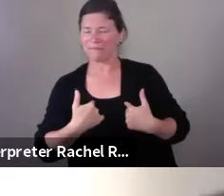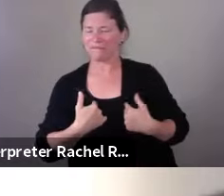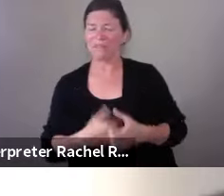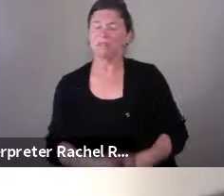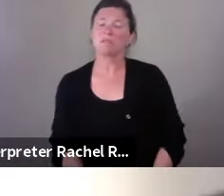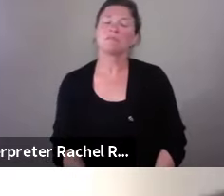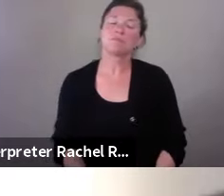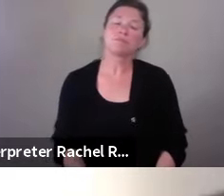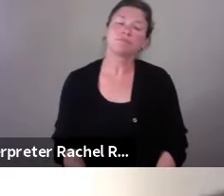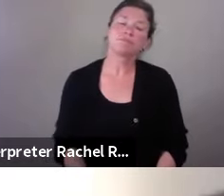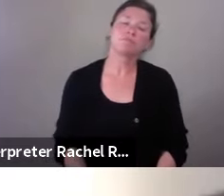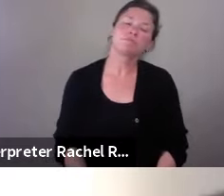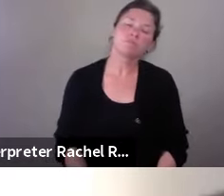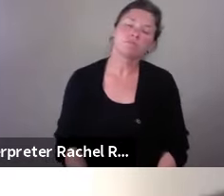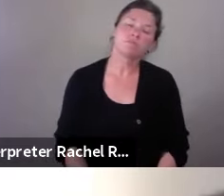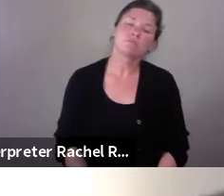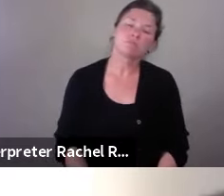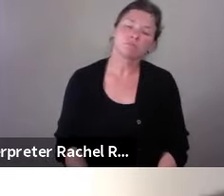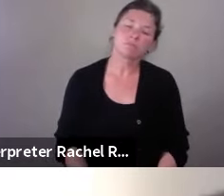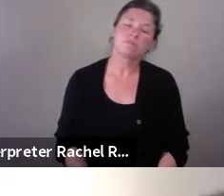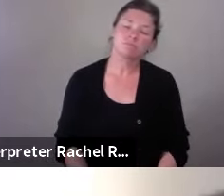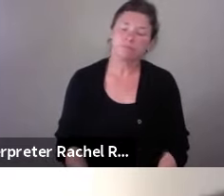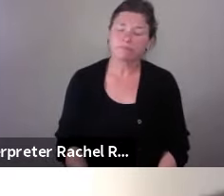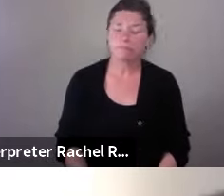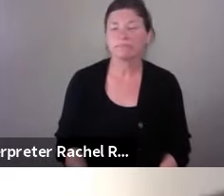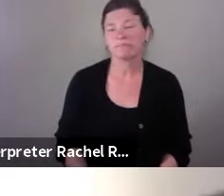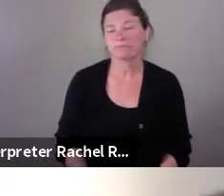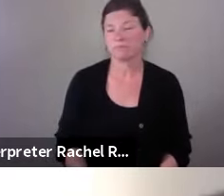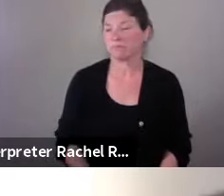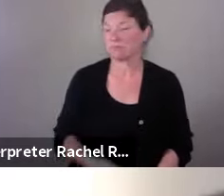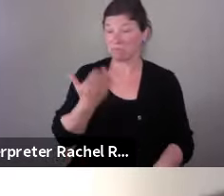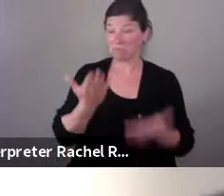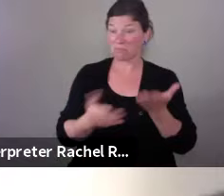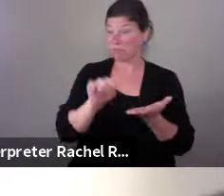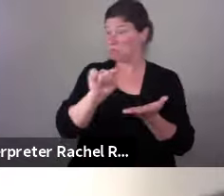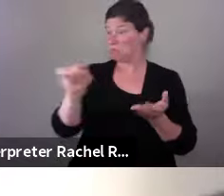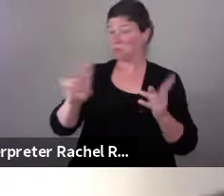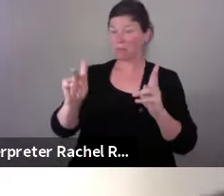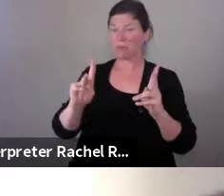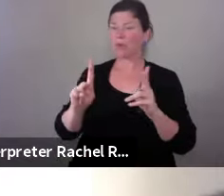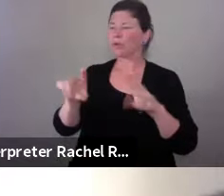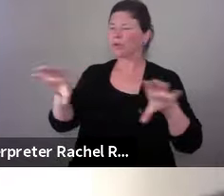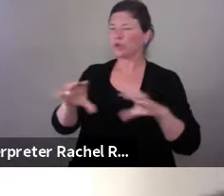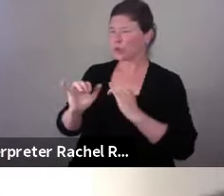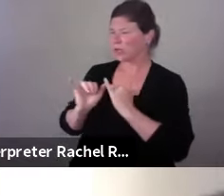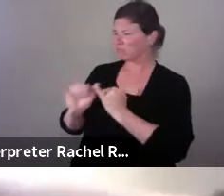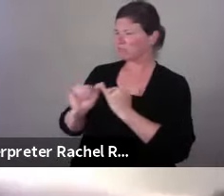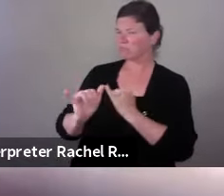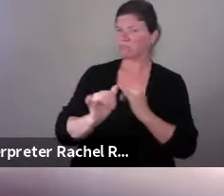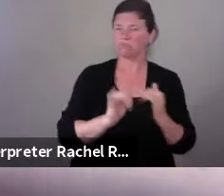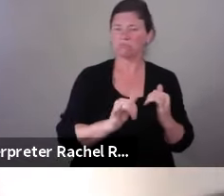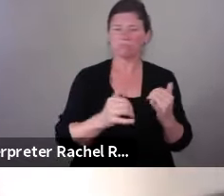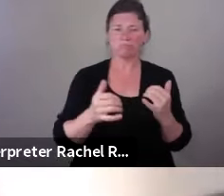also doing the kinds of things that I'm doing on a regular basis.